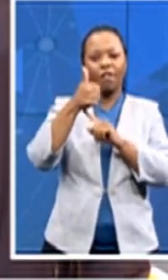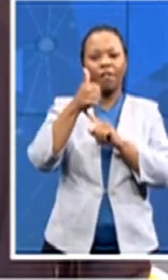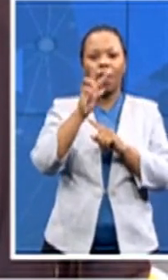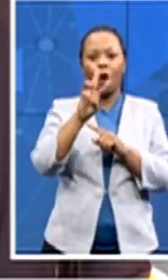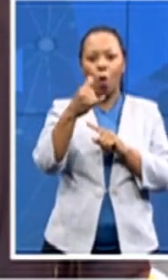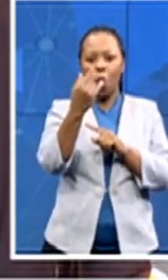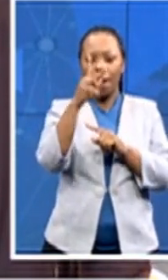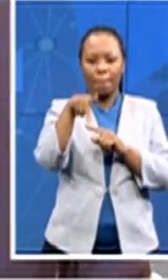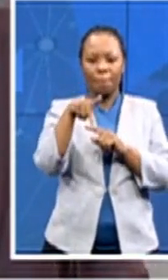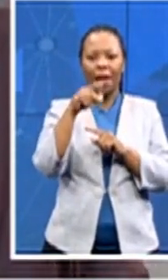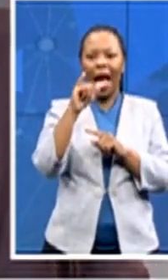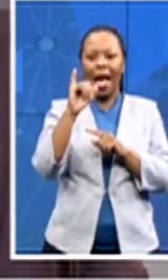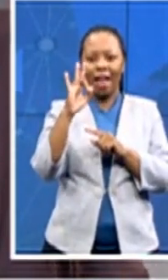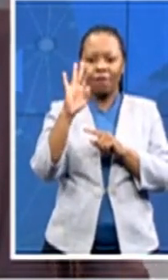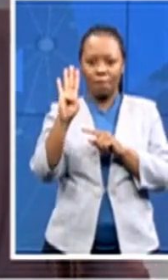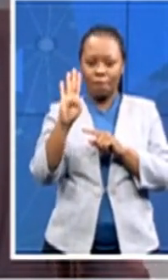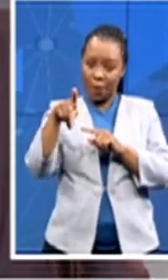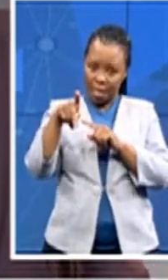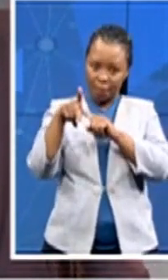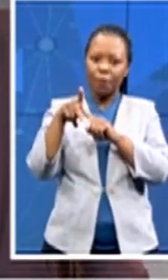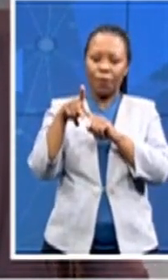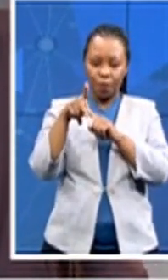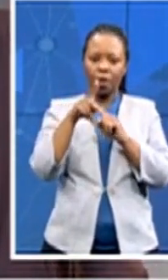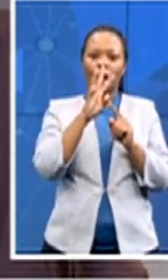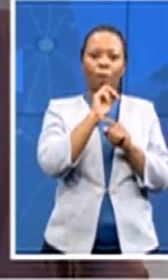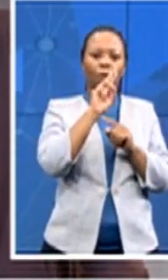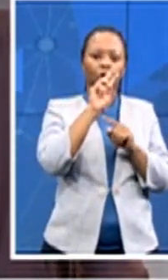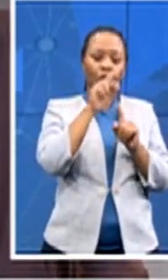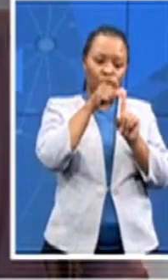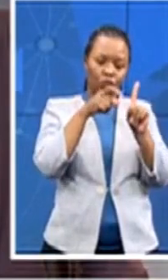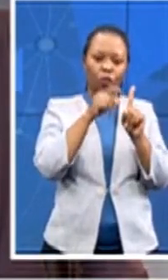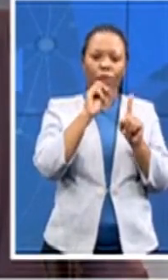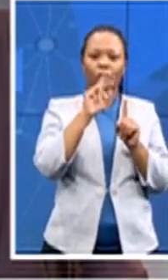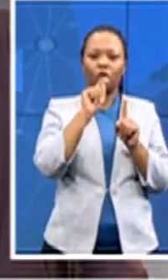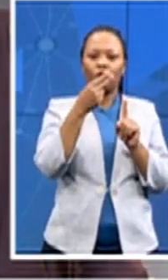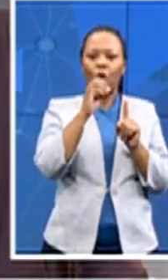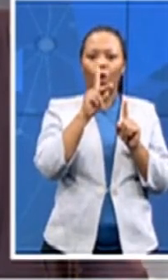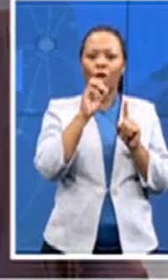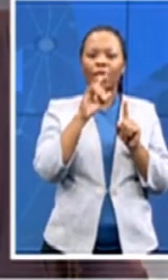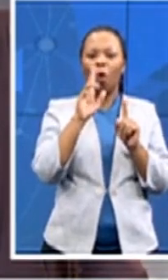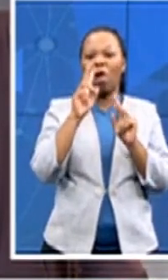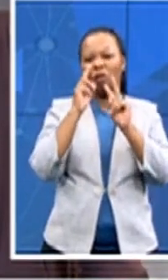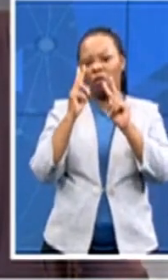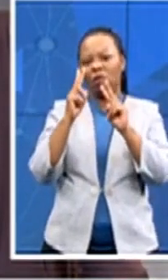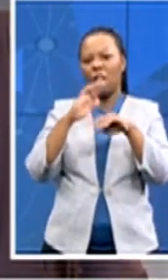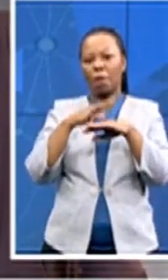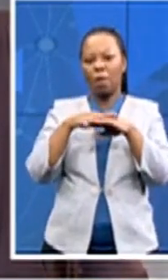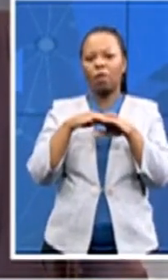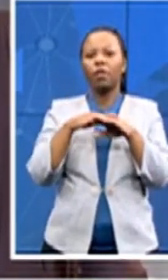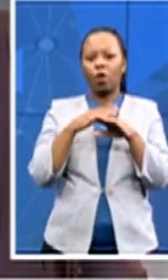it's underway in KwaZulu-Natal we will monitor visuals there it's just gone 12 o'clock let's get a check on the headlines